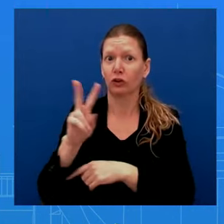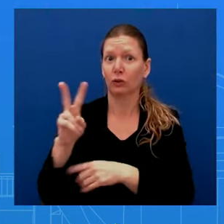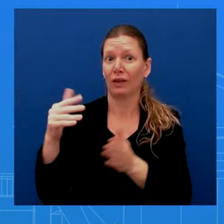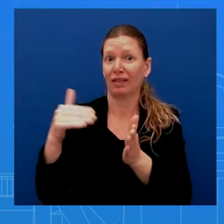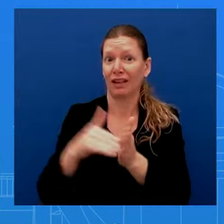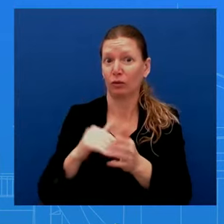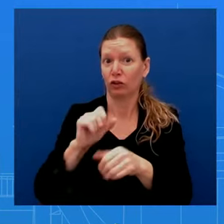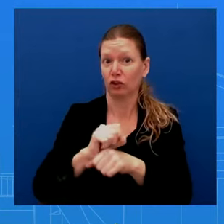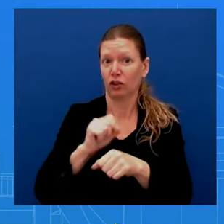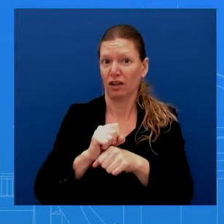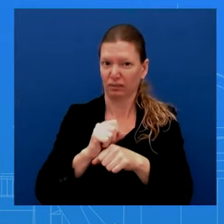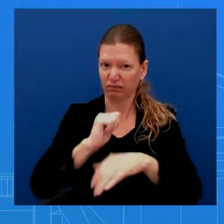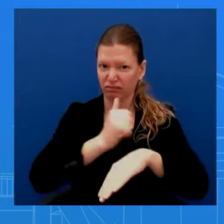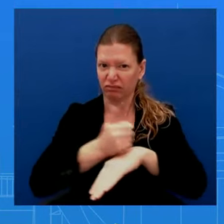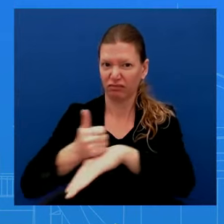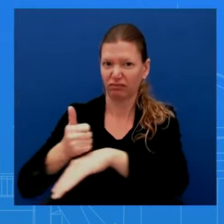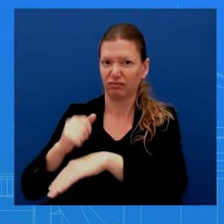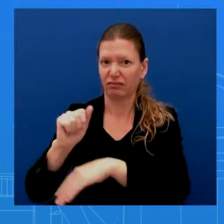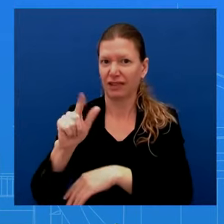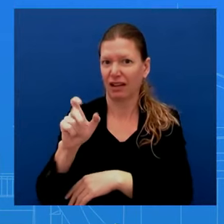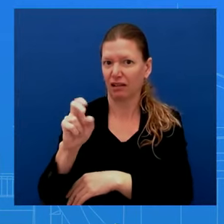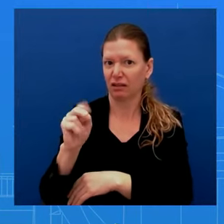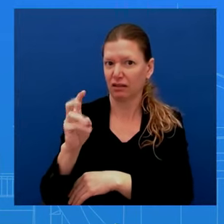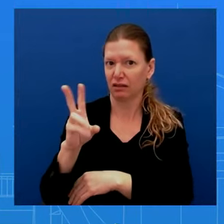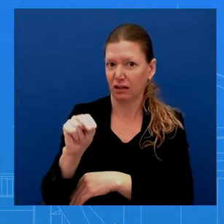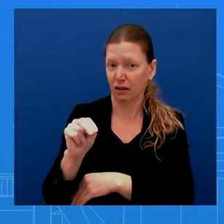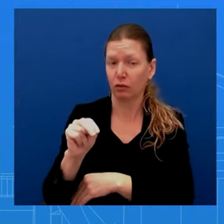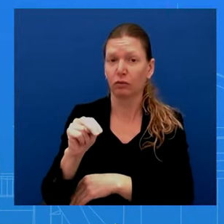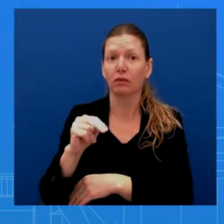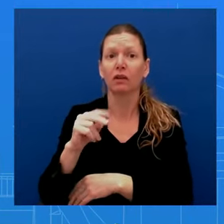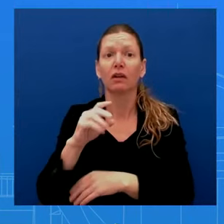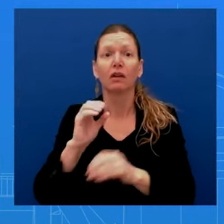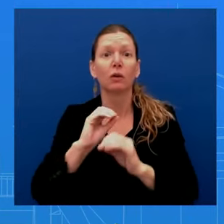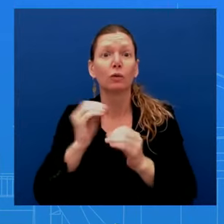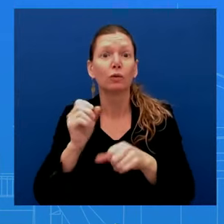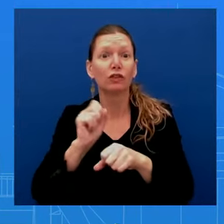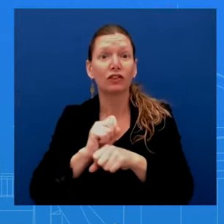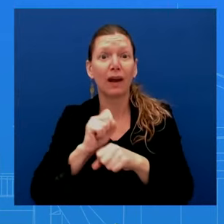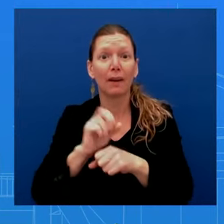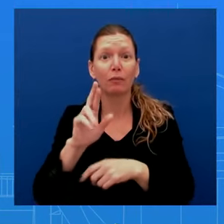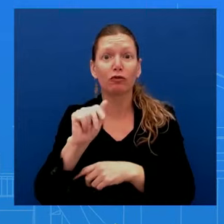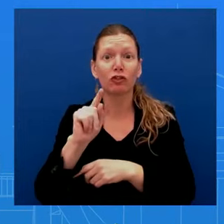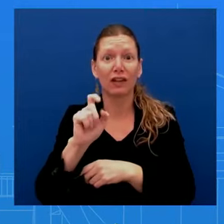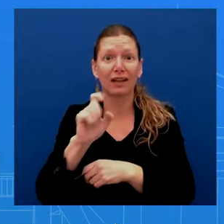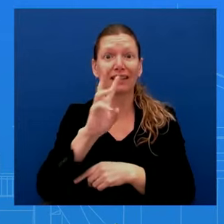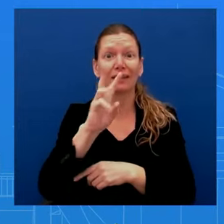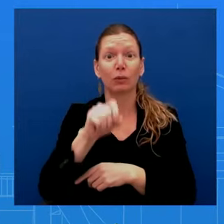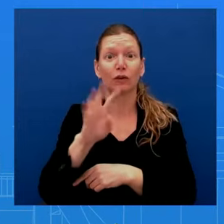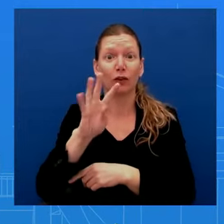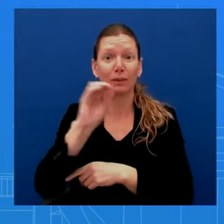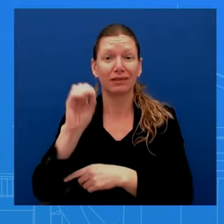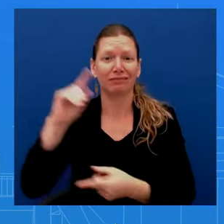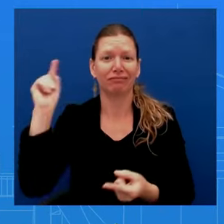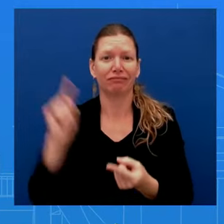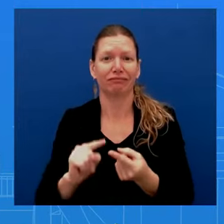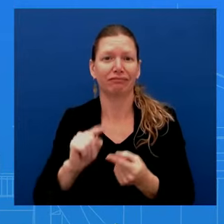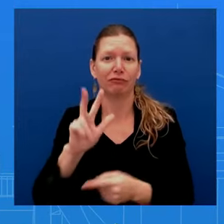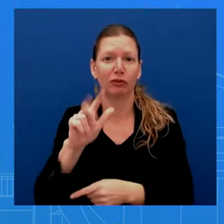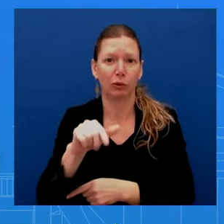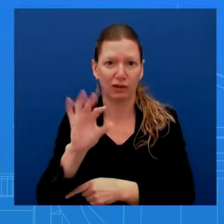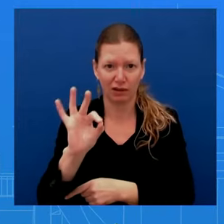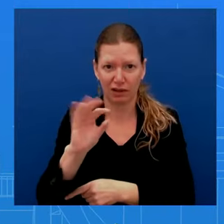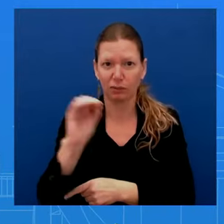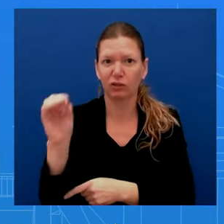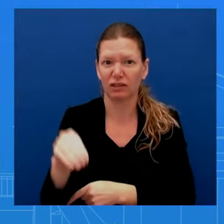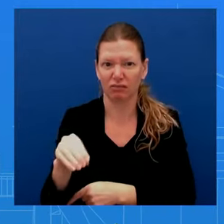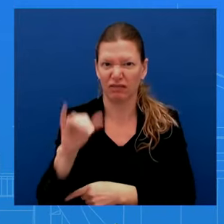to 3.9 percent. That's the lowest rate in 30 years. 17,000 more Allentown